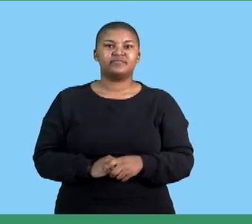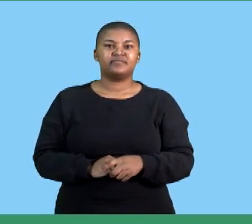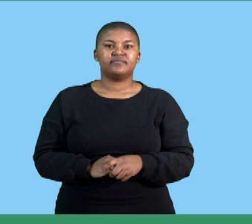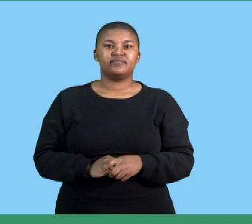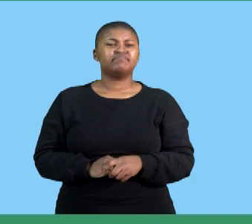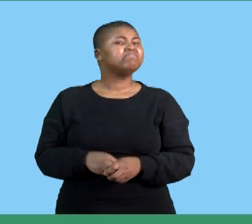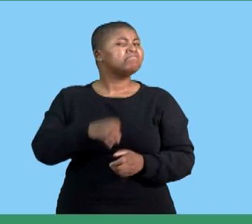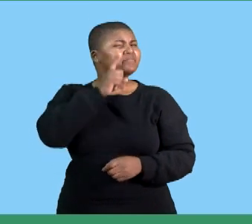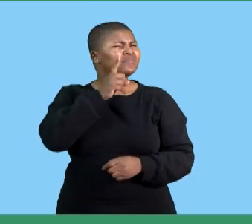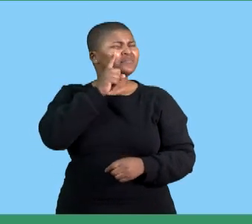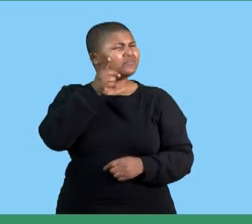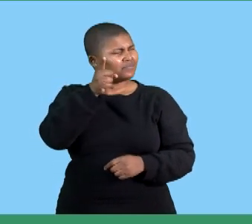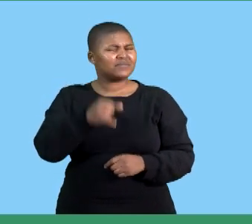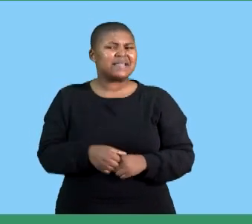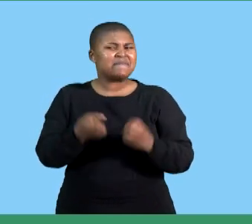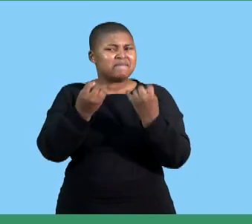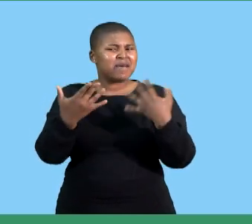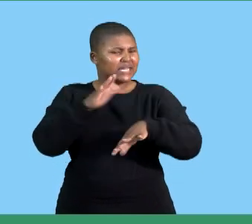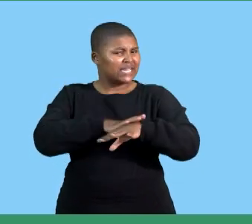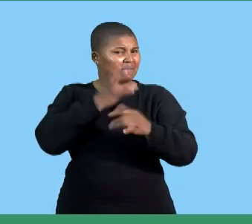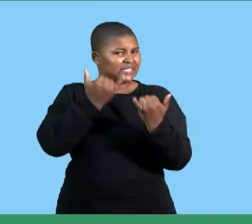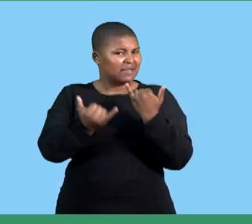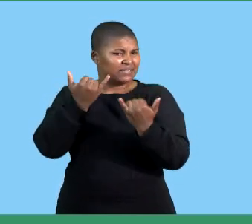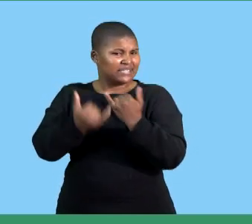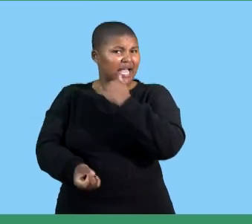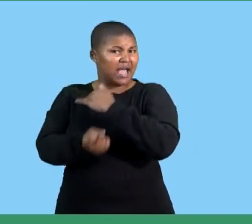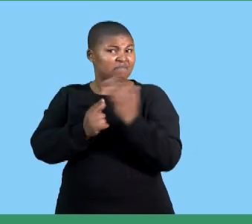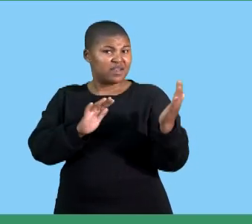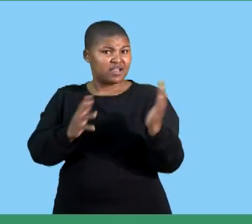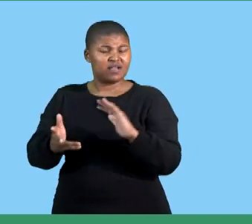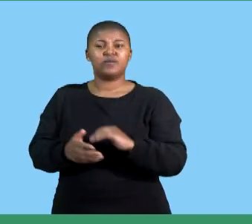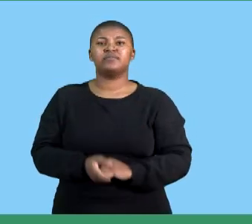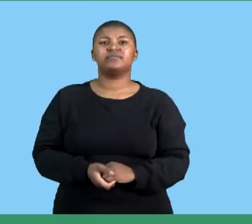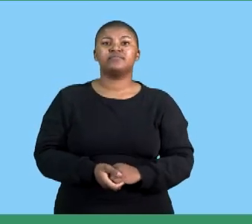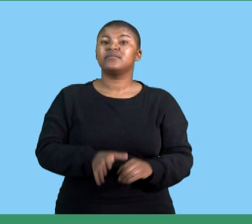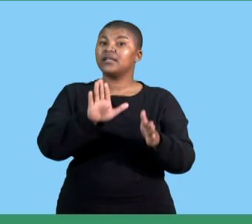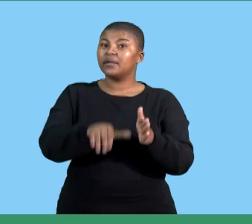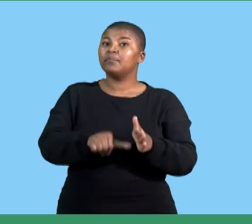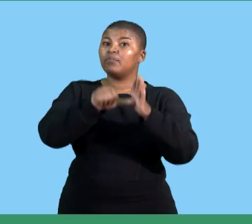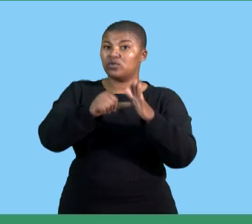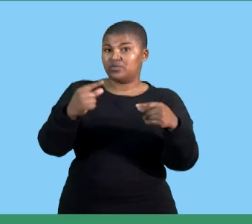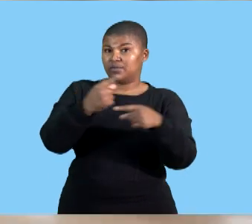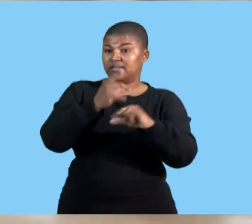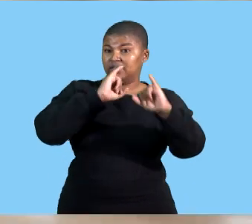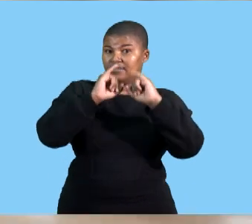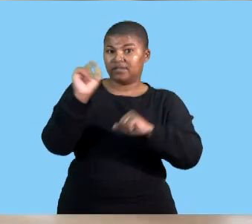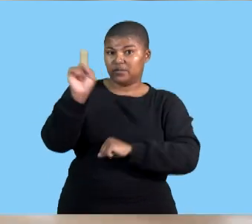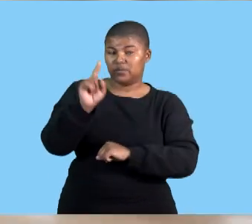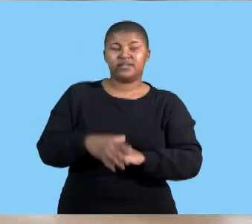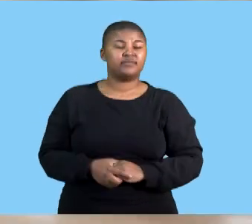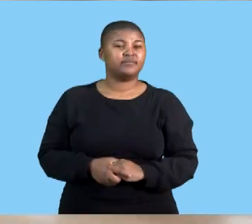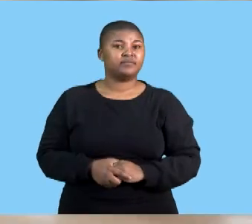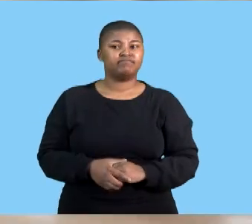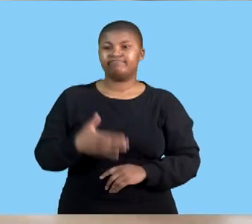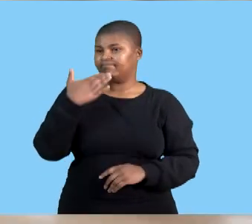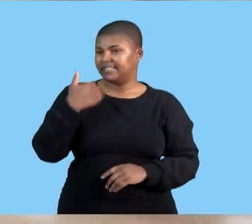let's then look at our common errors recap it is very important grade 11 that you do not confuse